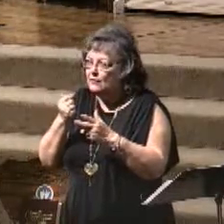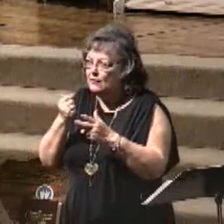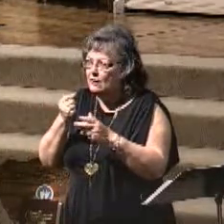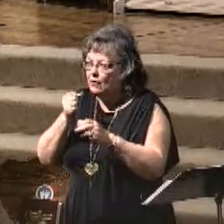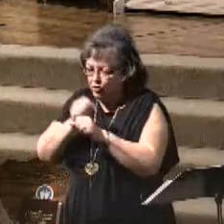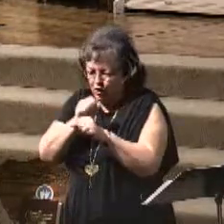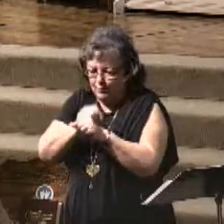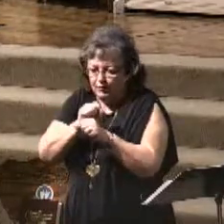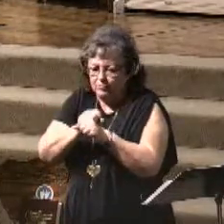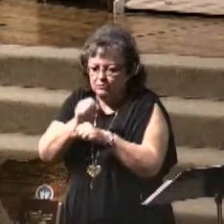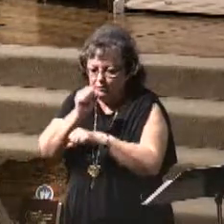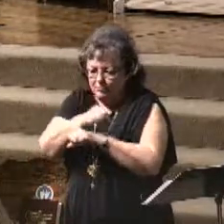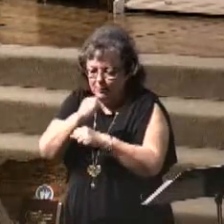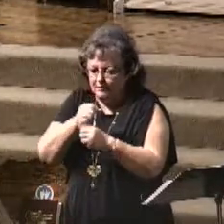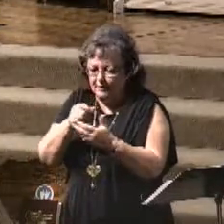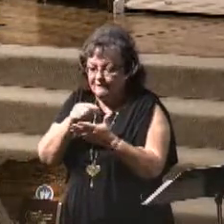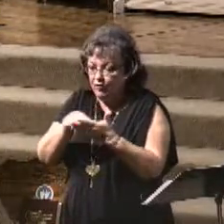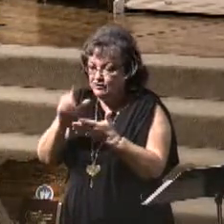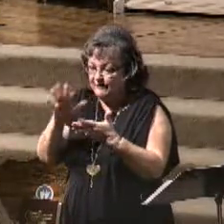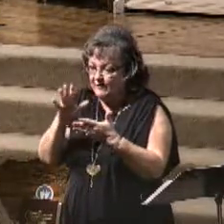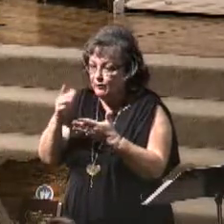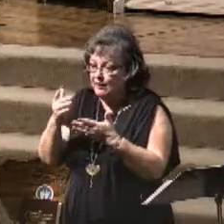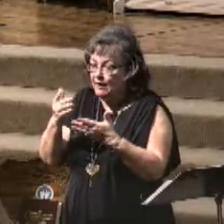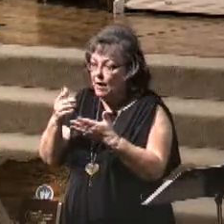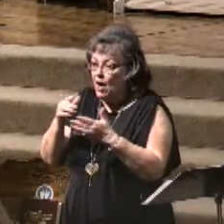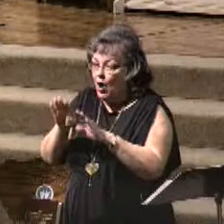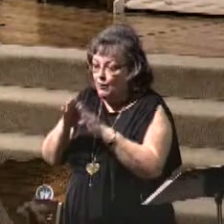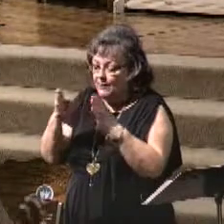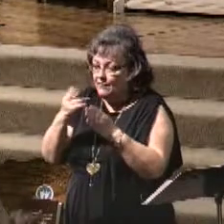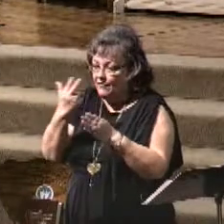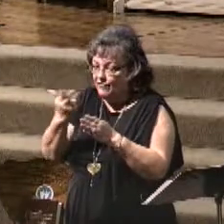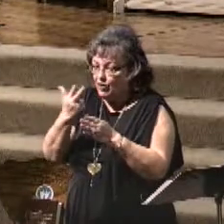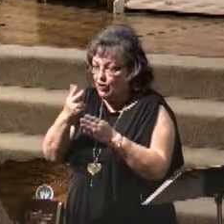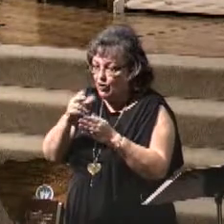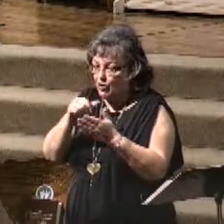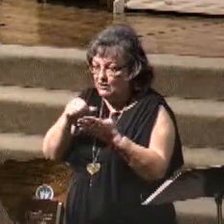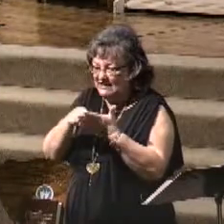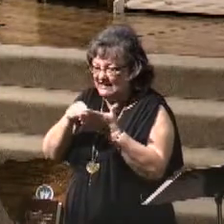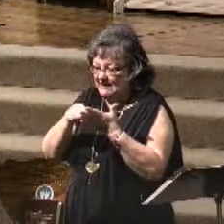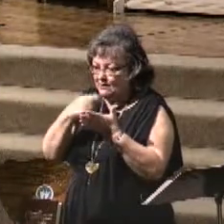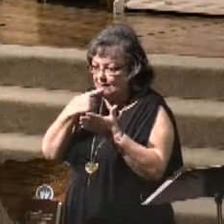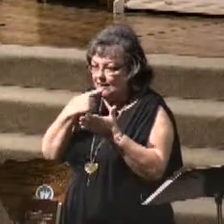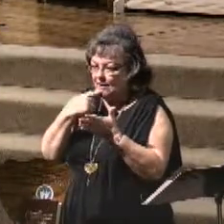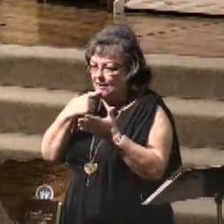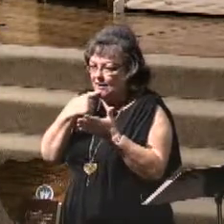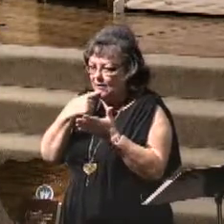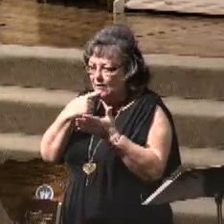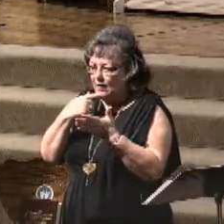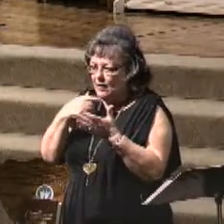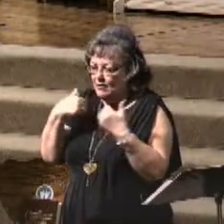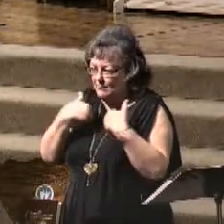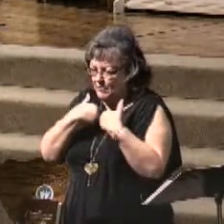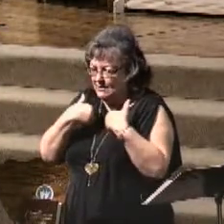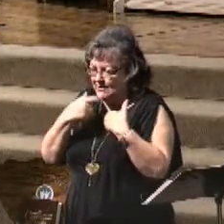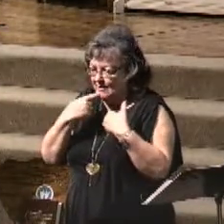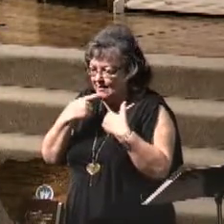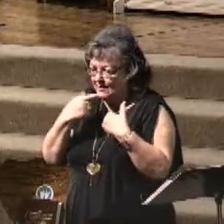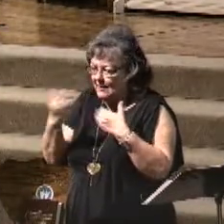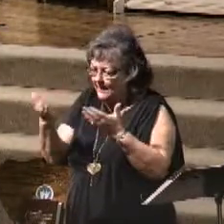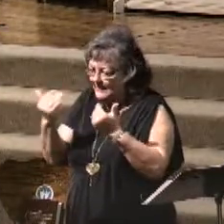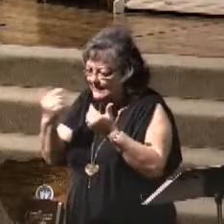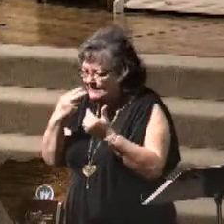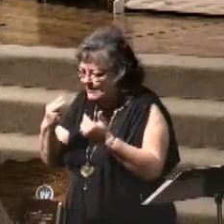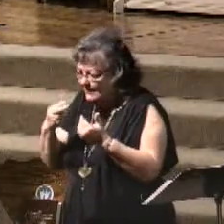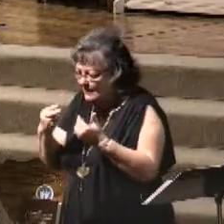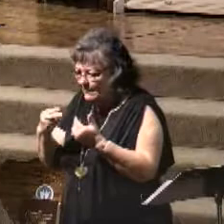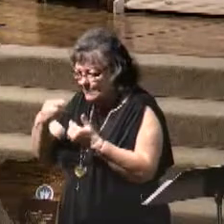global desolation. Verse 5, And when he opened the third seal, I heard the third beast say, Come and see. And I beheld, and lo, a black horse. And he